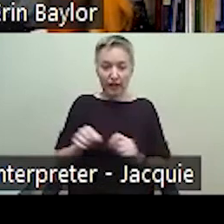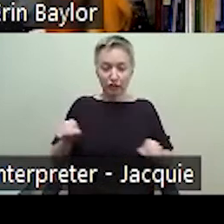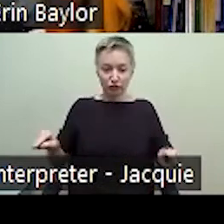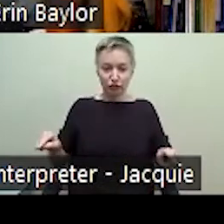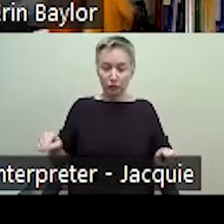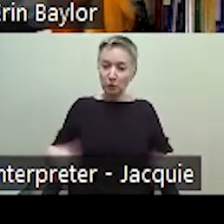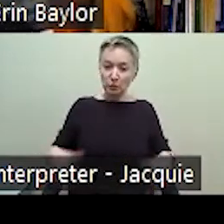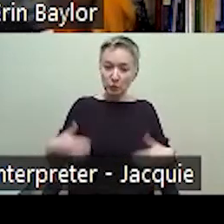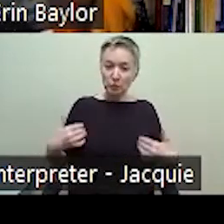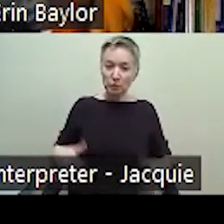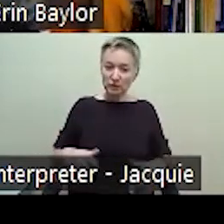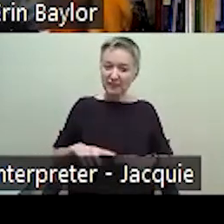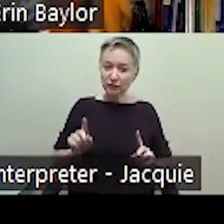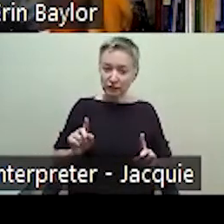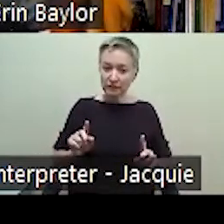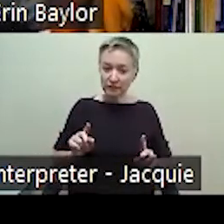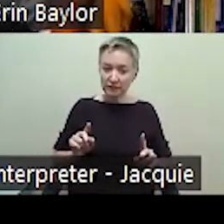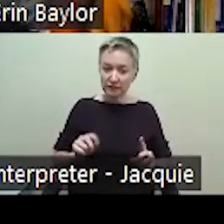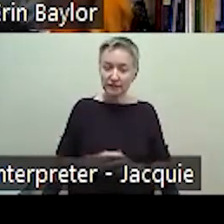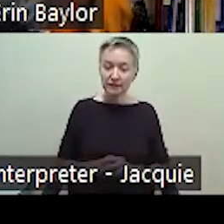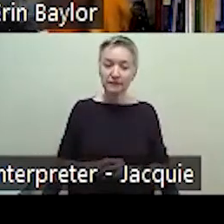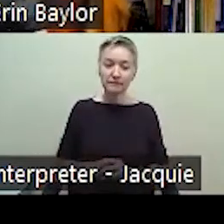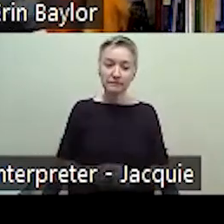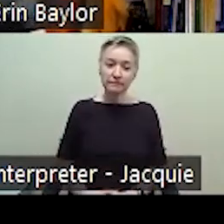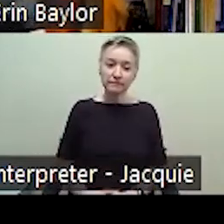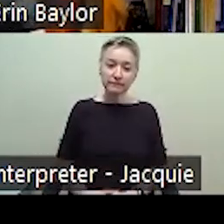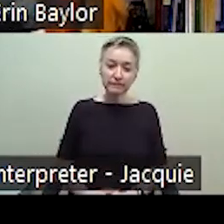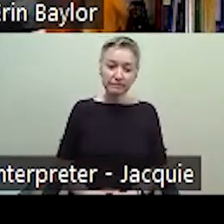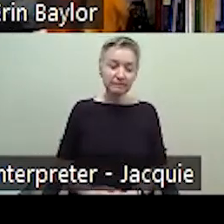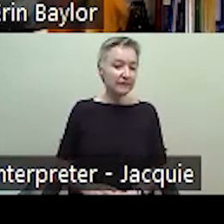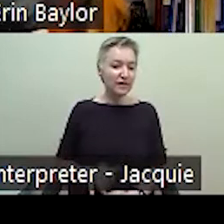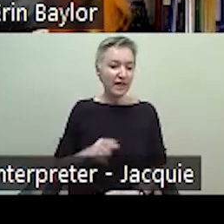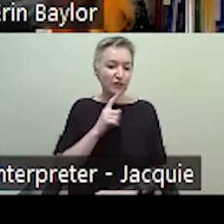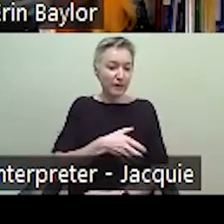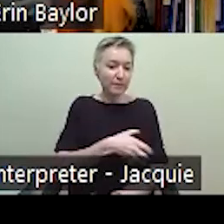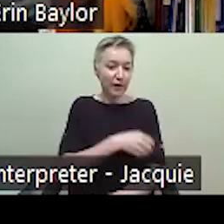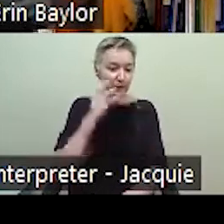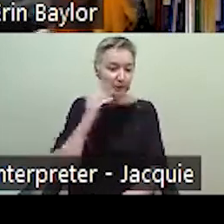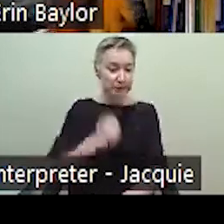simulation, are significantly different. And so that's been pretty powerful to see.